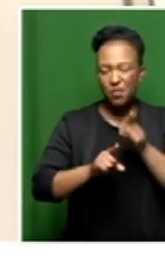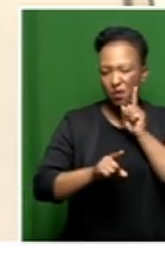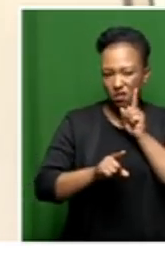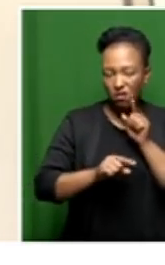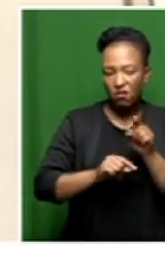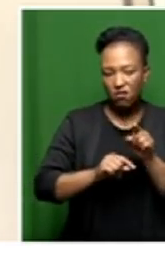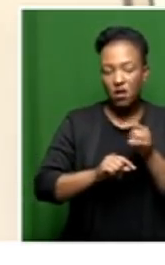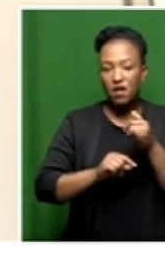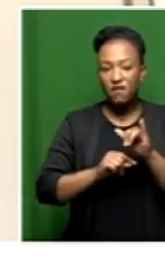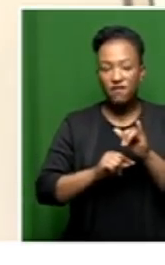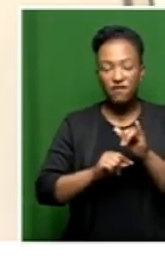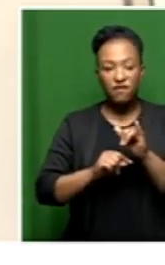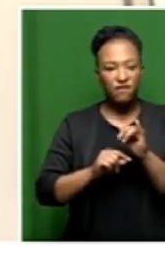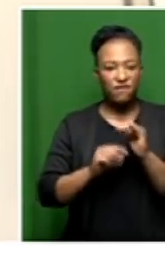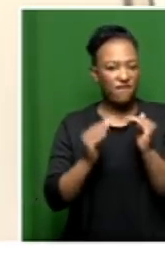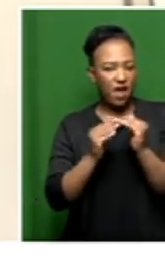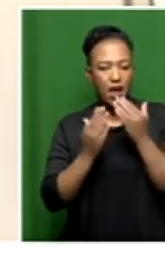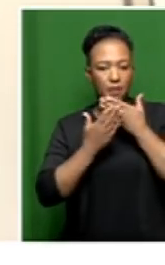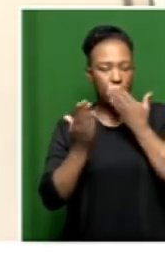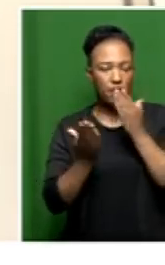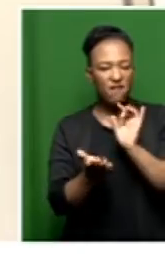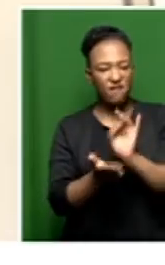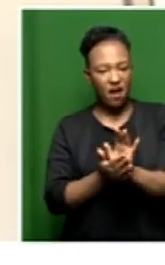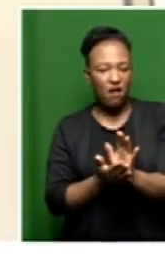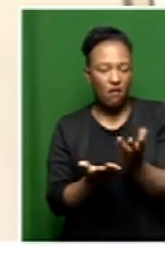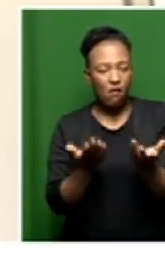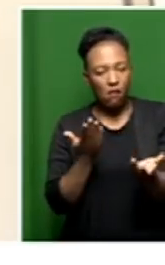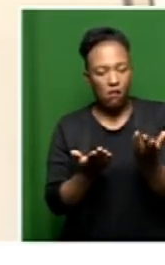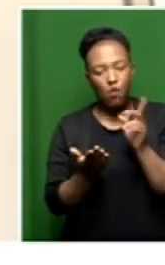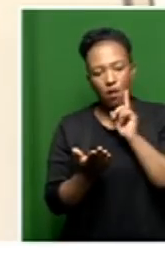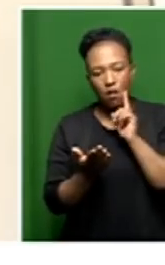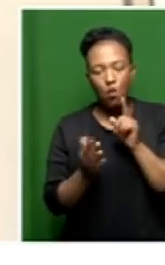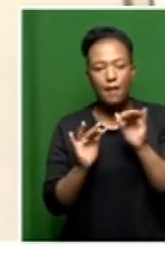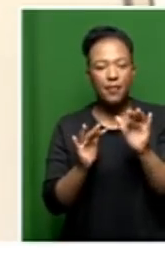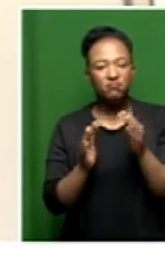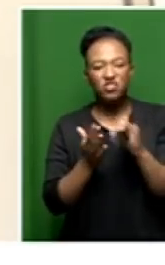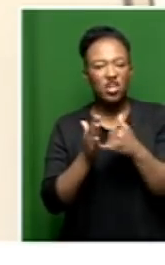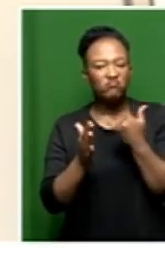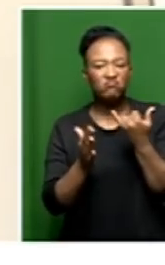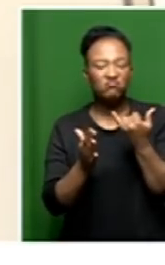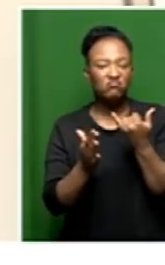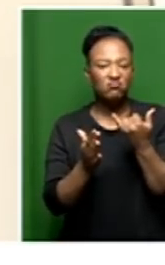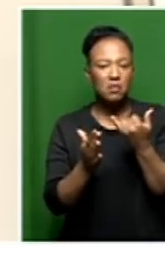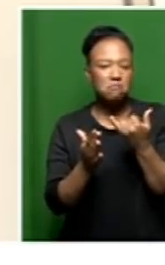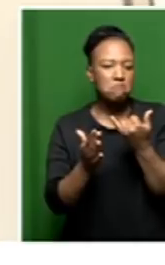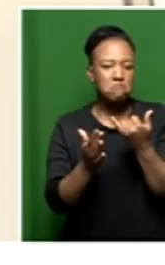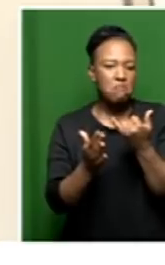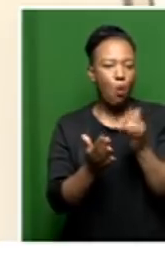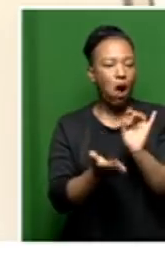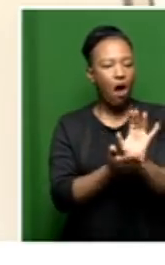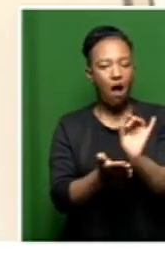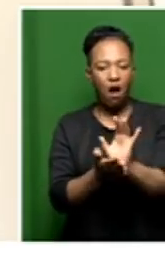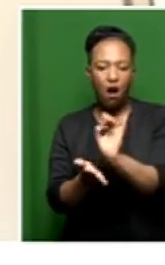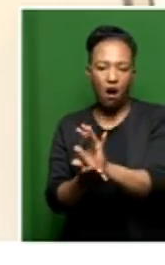if this was an unfairly situation where people are just willy-nilly being